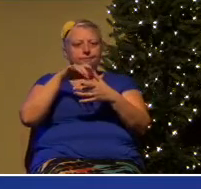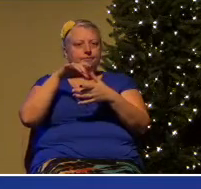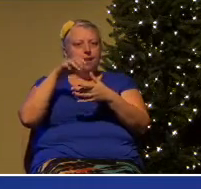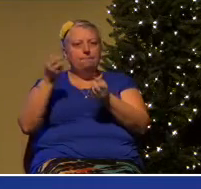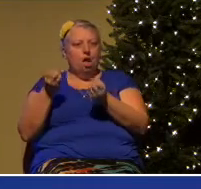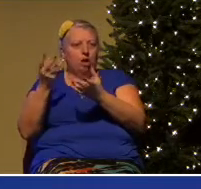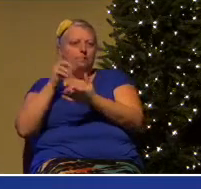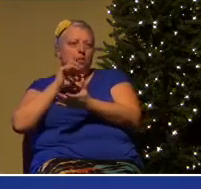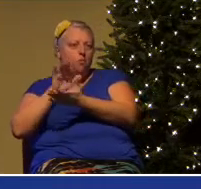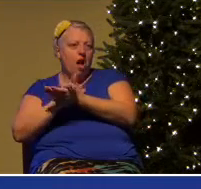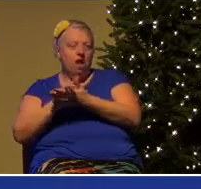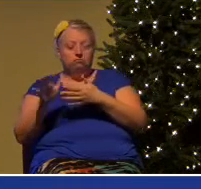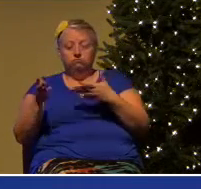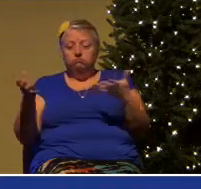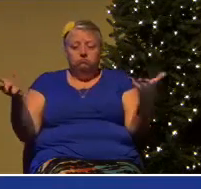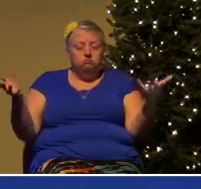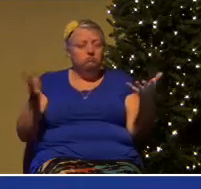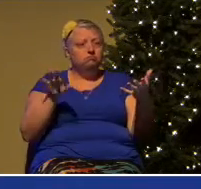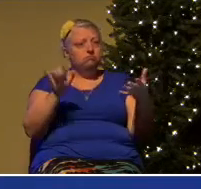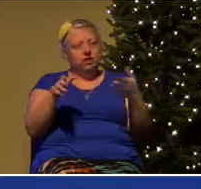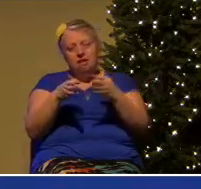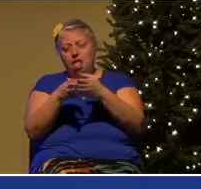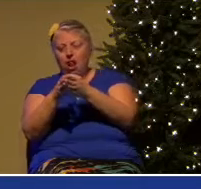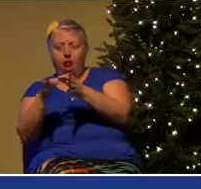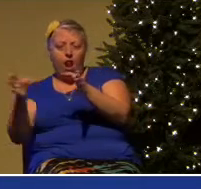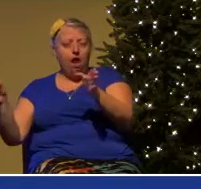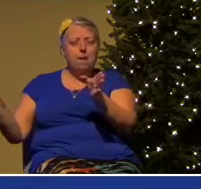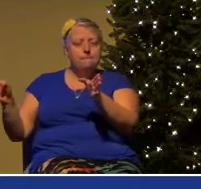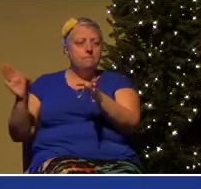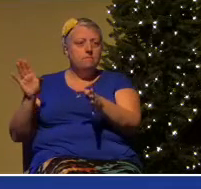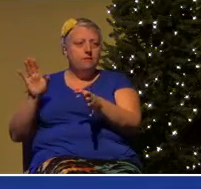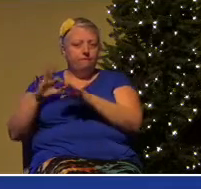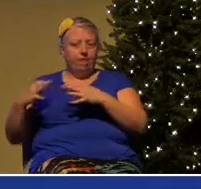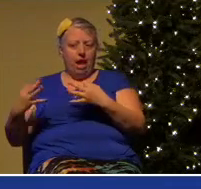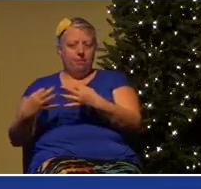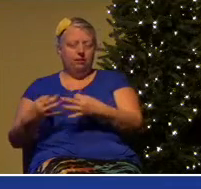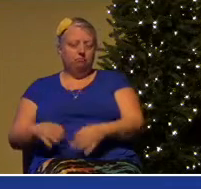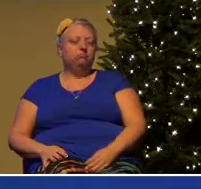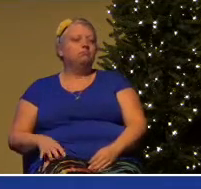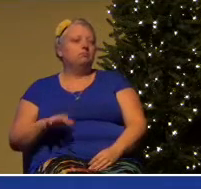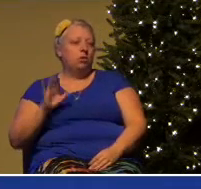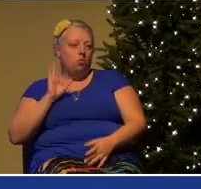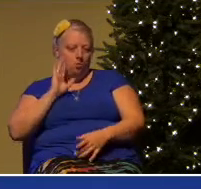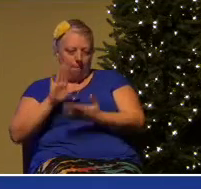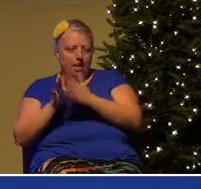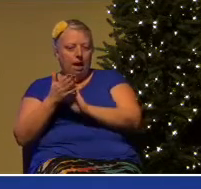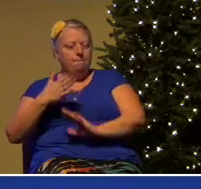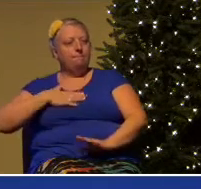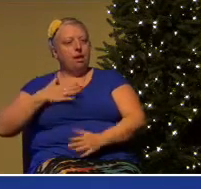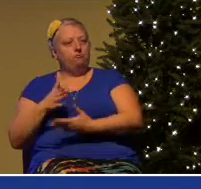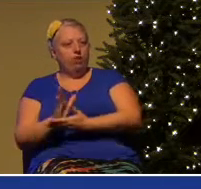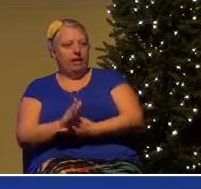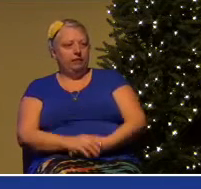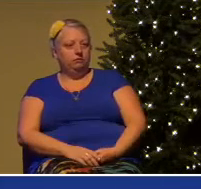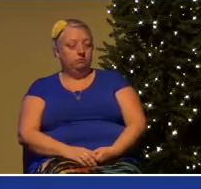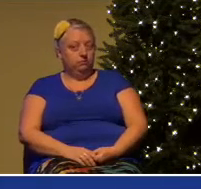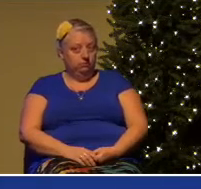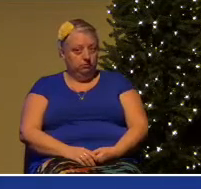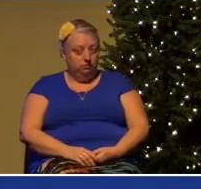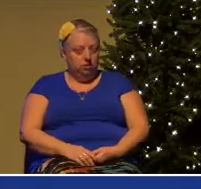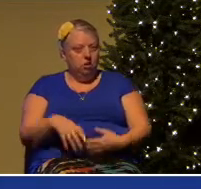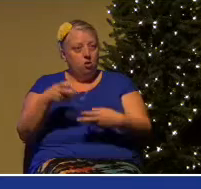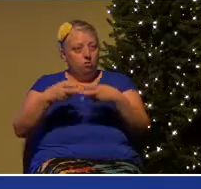that direction. That's going to be my right. Now, the problem with that is that after a while,